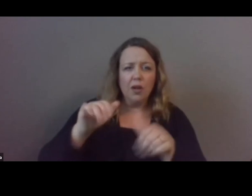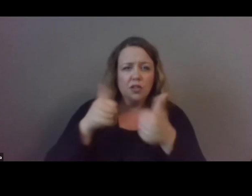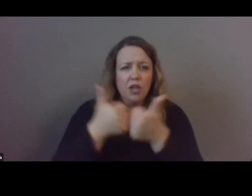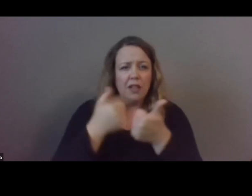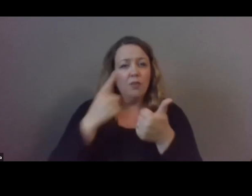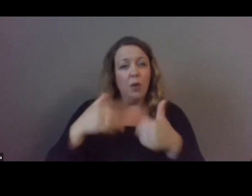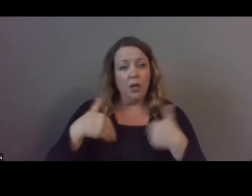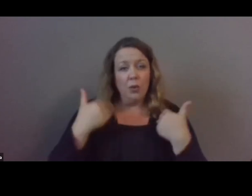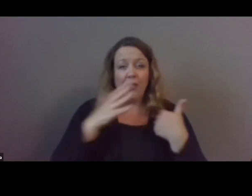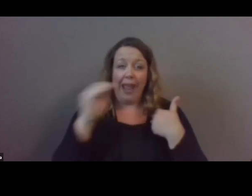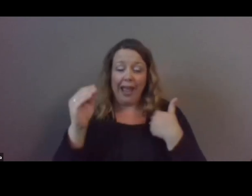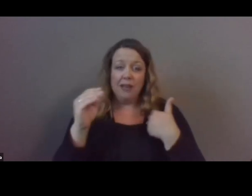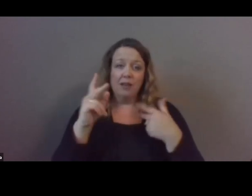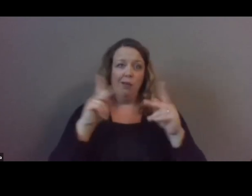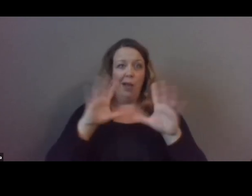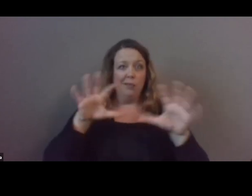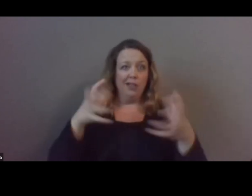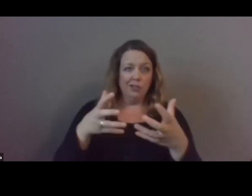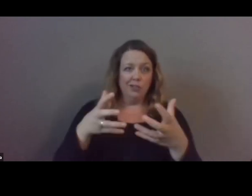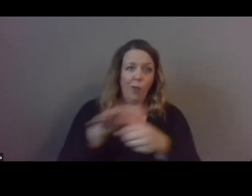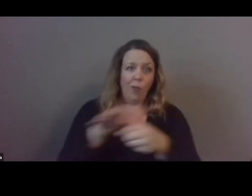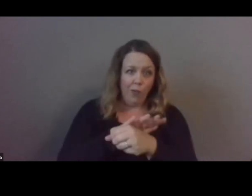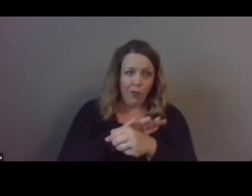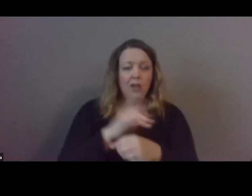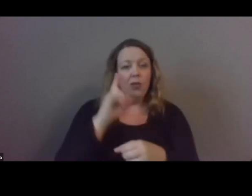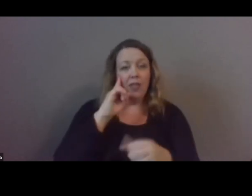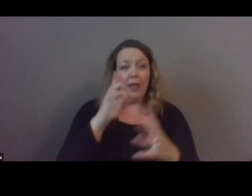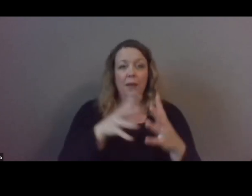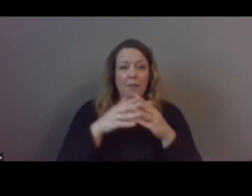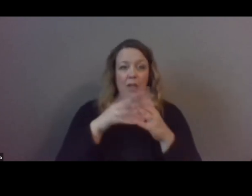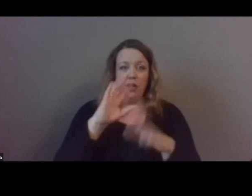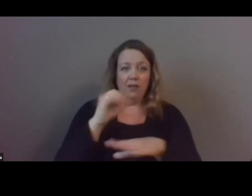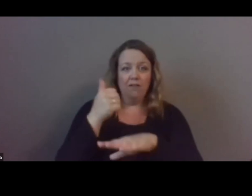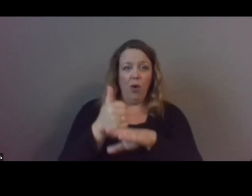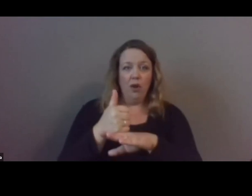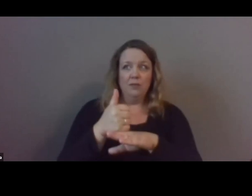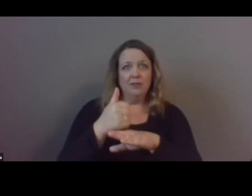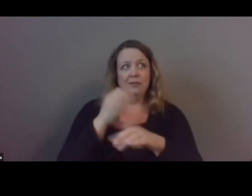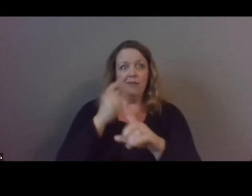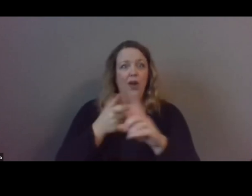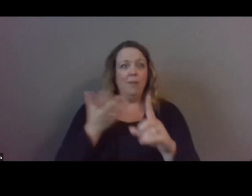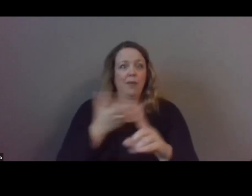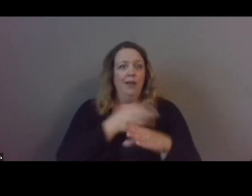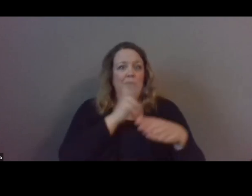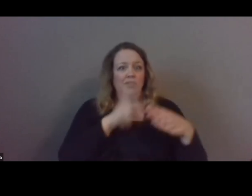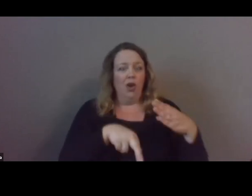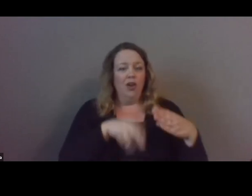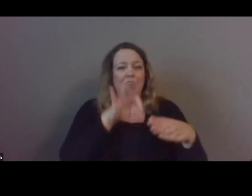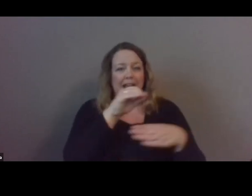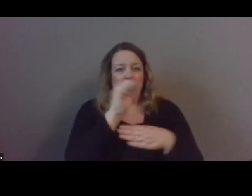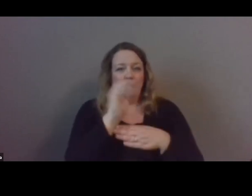well as our population as a whole when you think that america was formed as a result of over 90 elimination